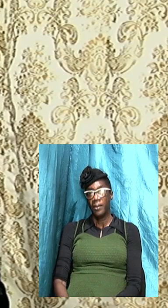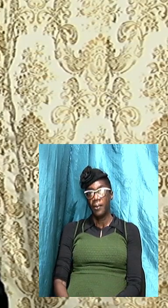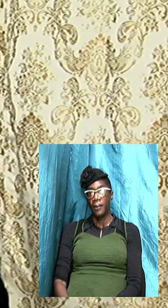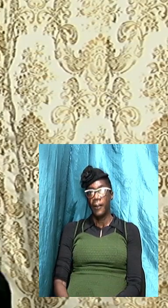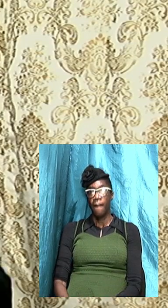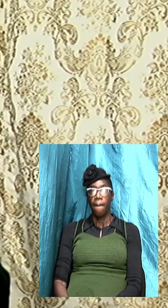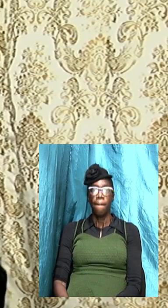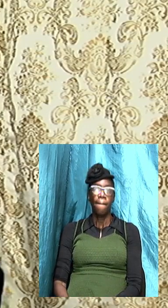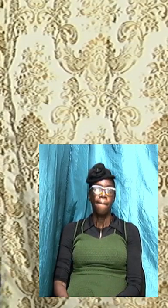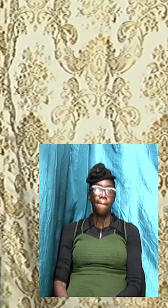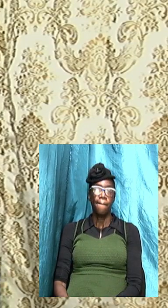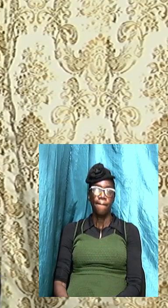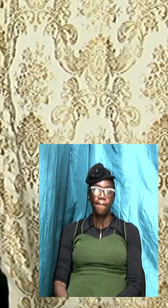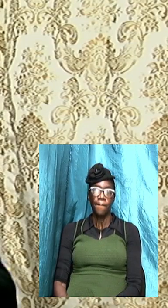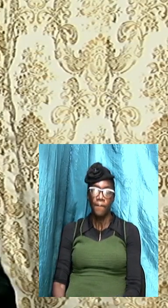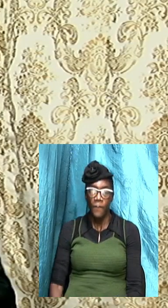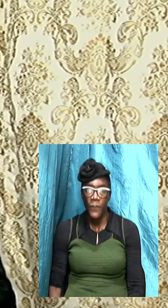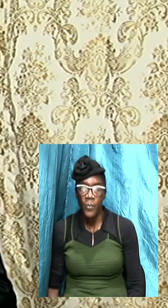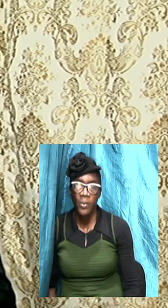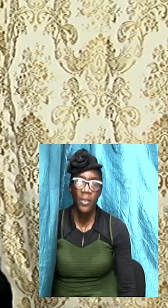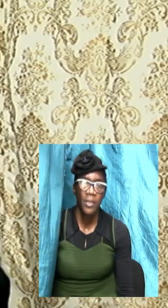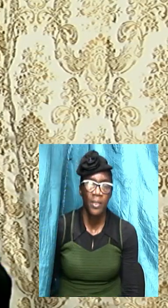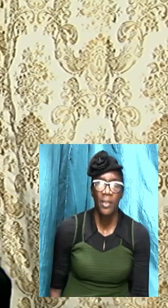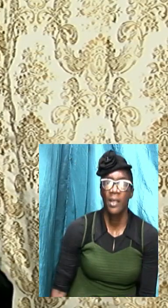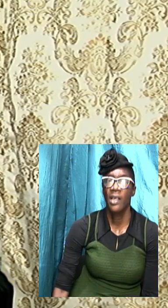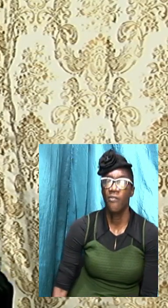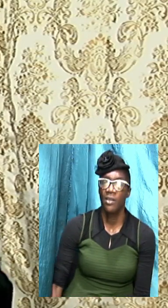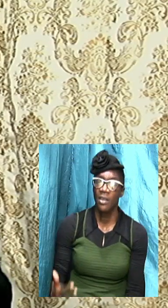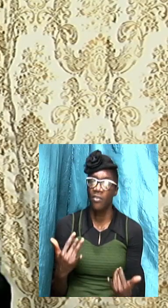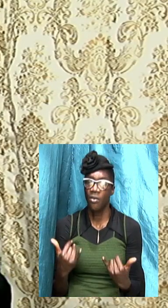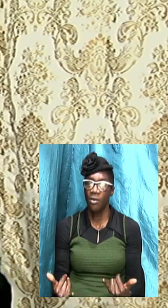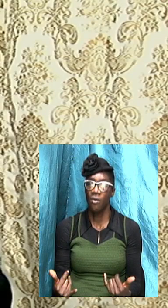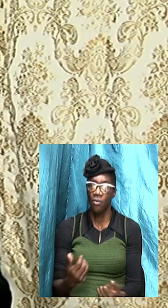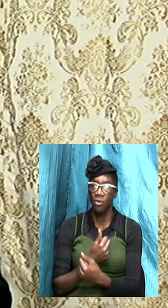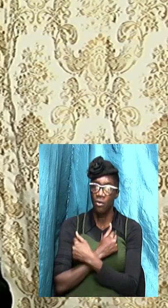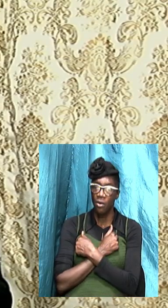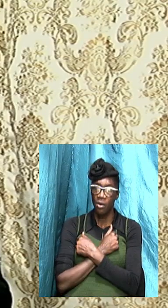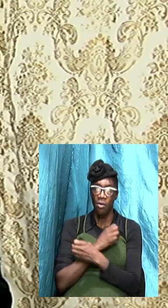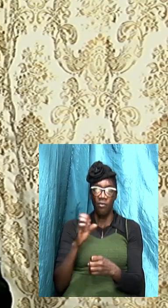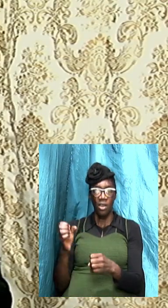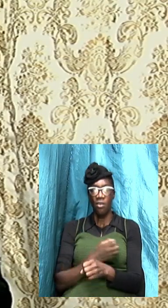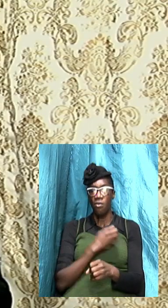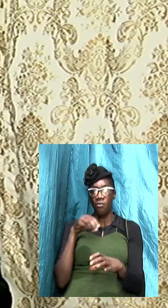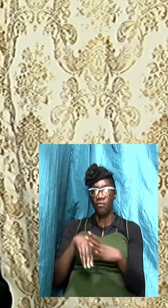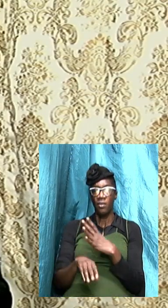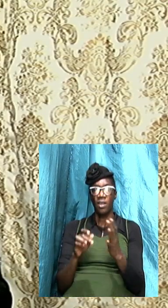so if it is how to love enough is in the scriptures